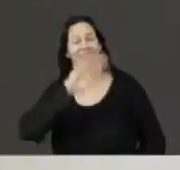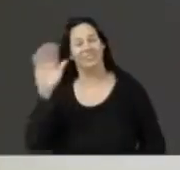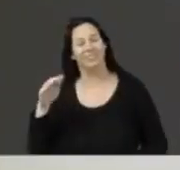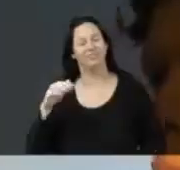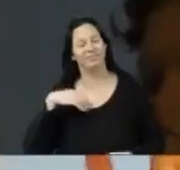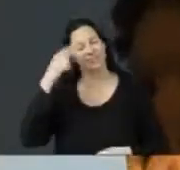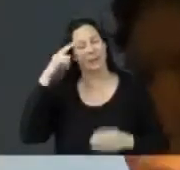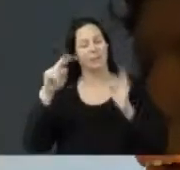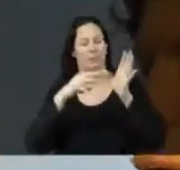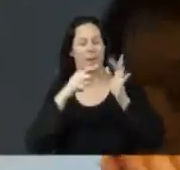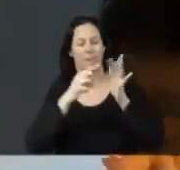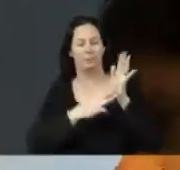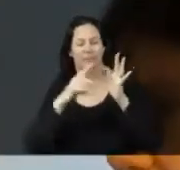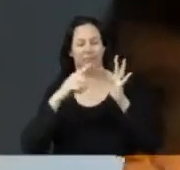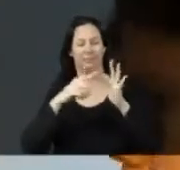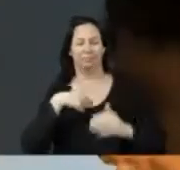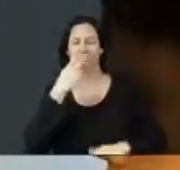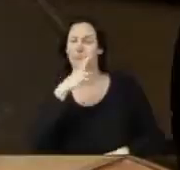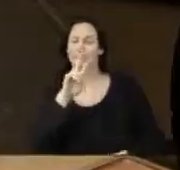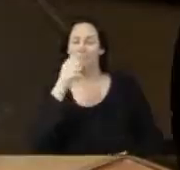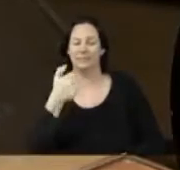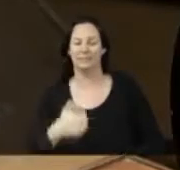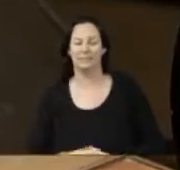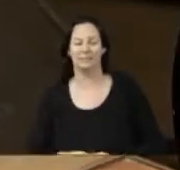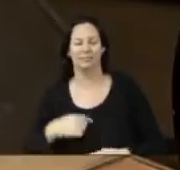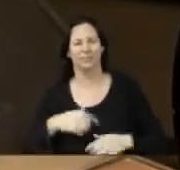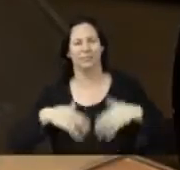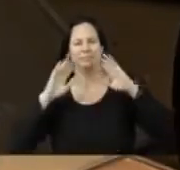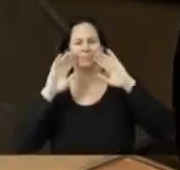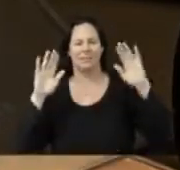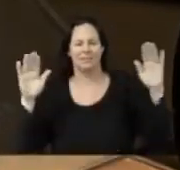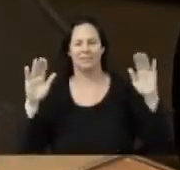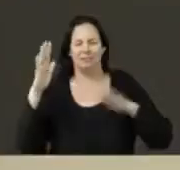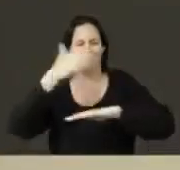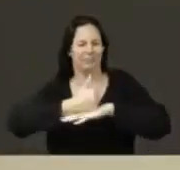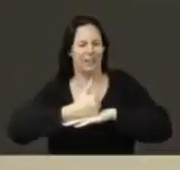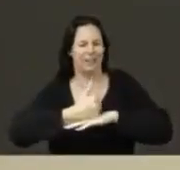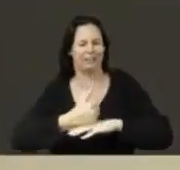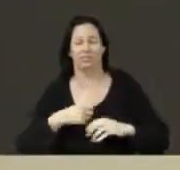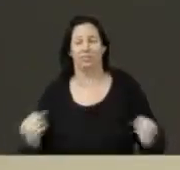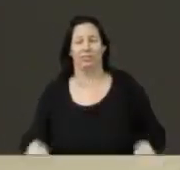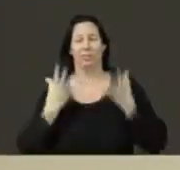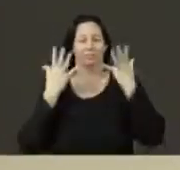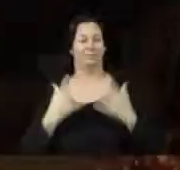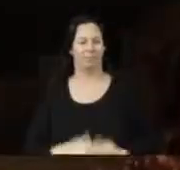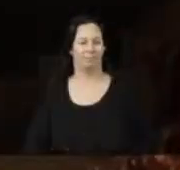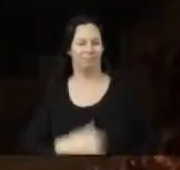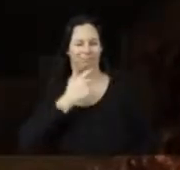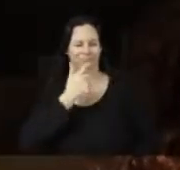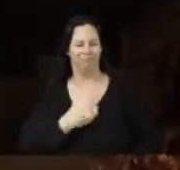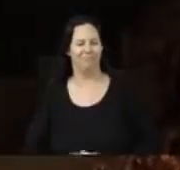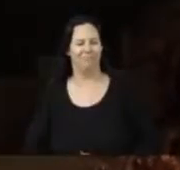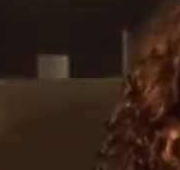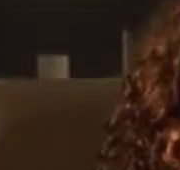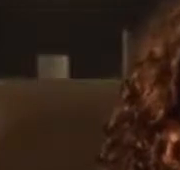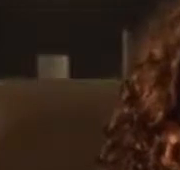Hi, I'm Amy and I'm 26 years old. I feel amazing up on stage. I just light up.